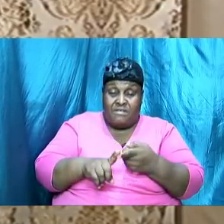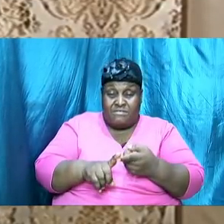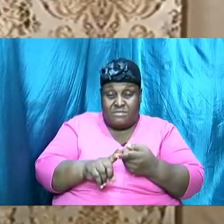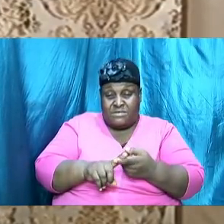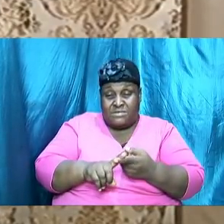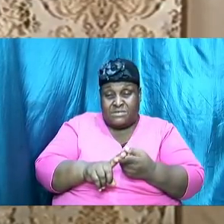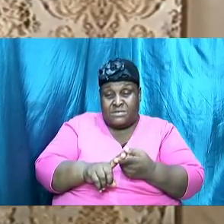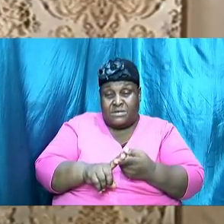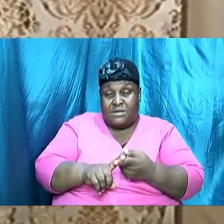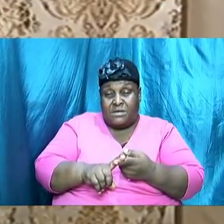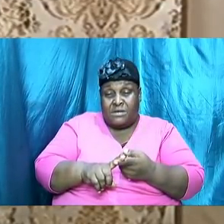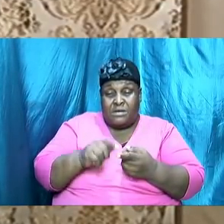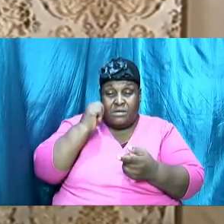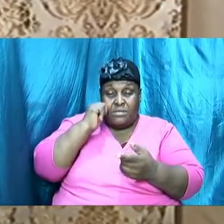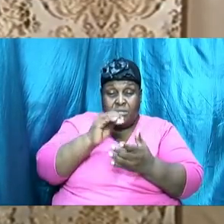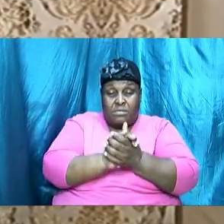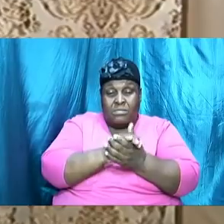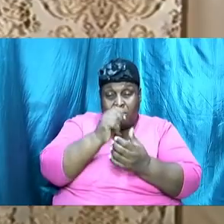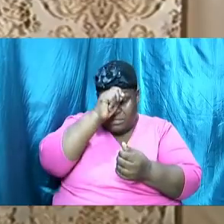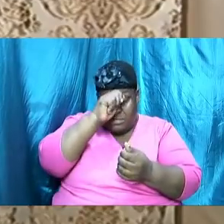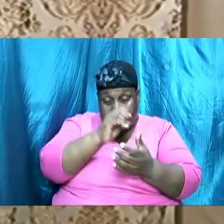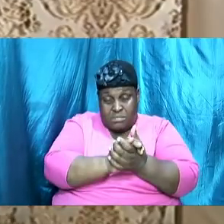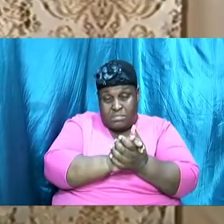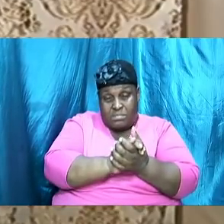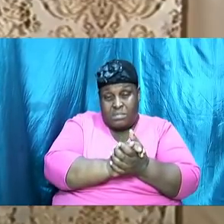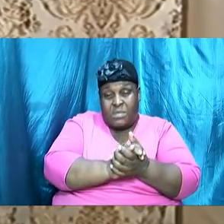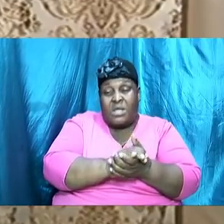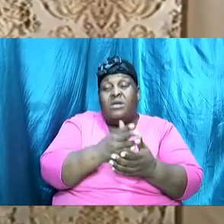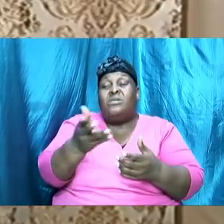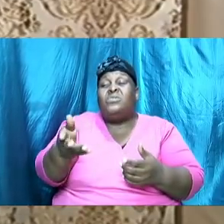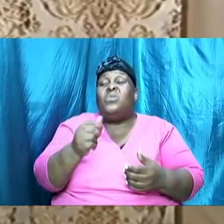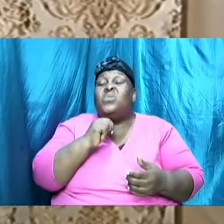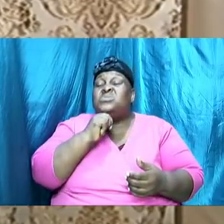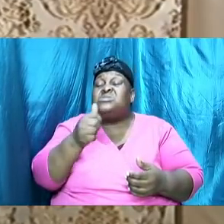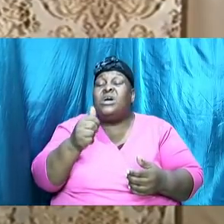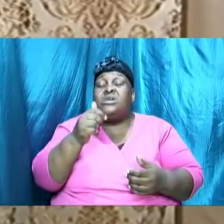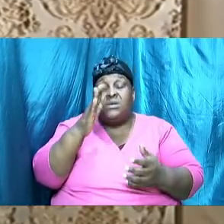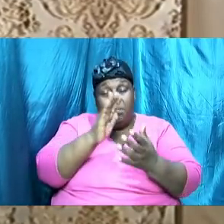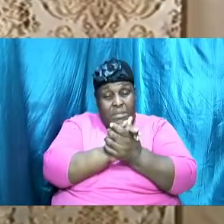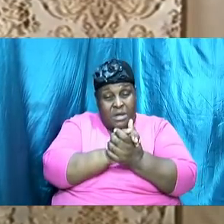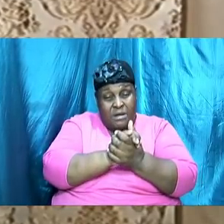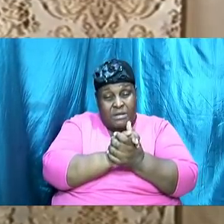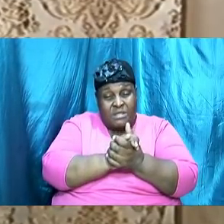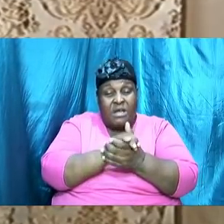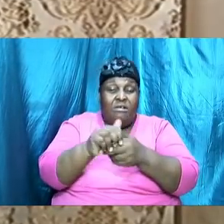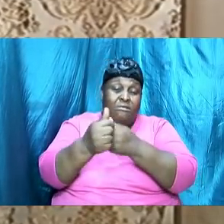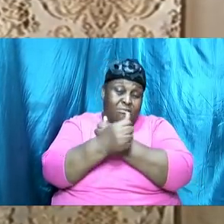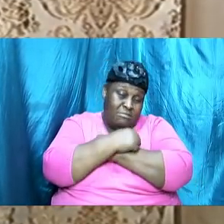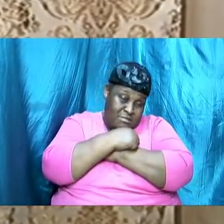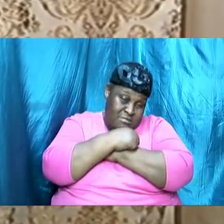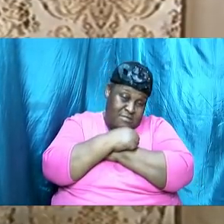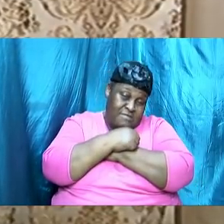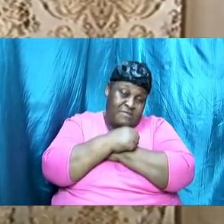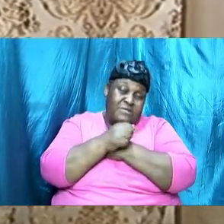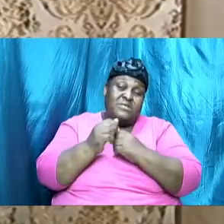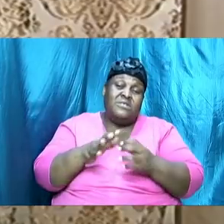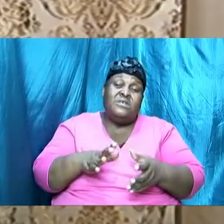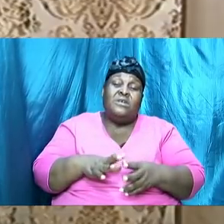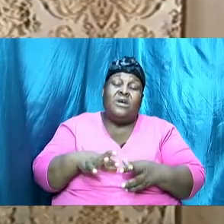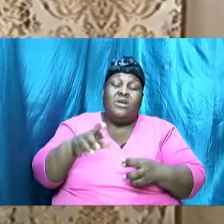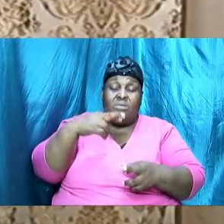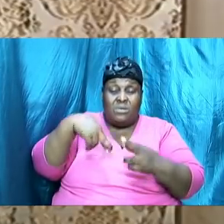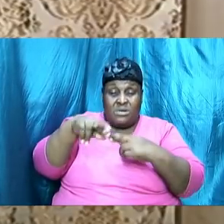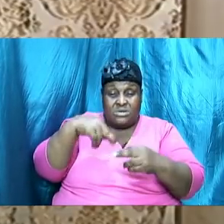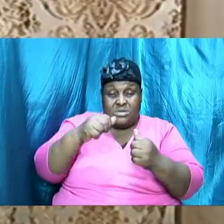husband and wife those that are not even married and are lovers or your relationship with